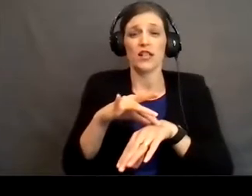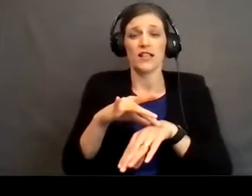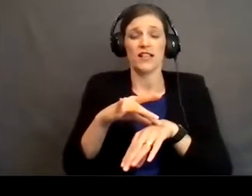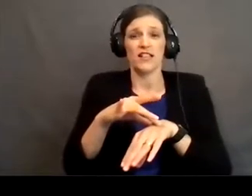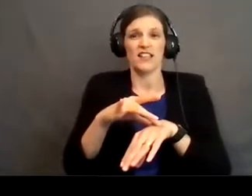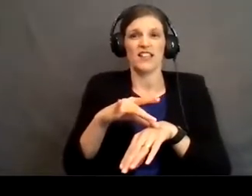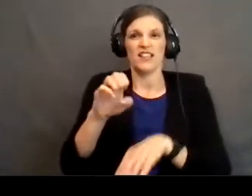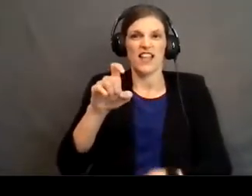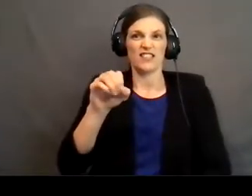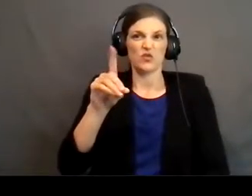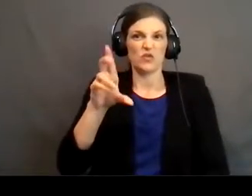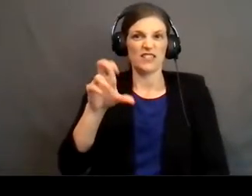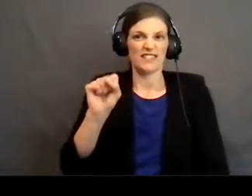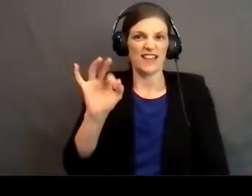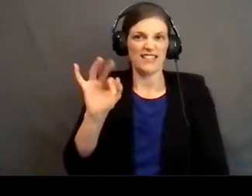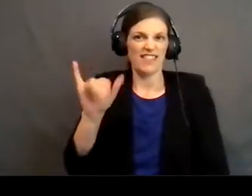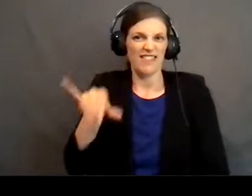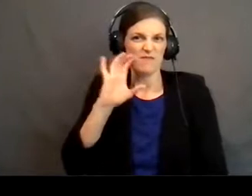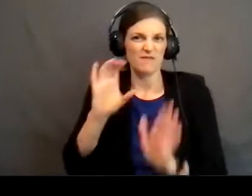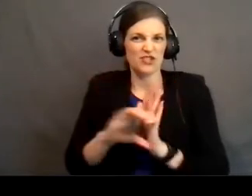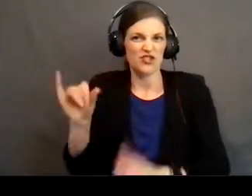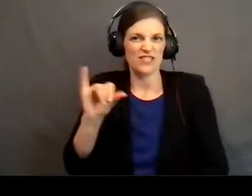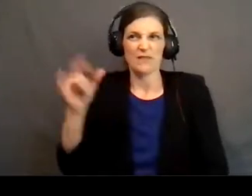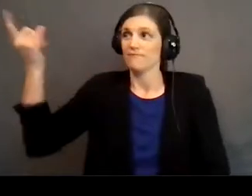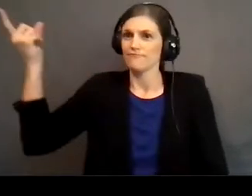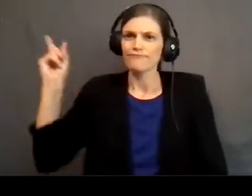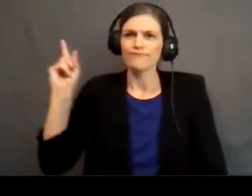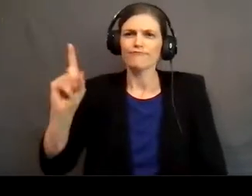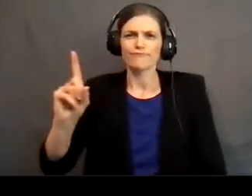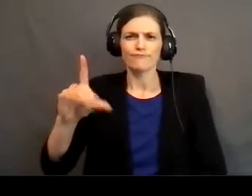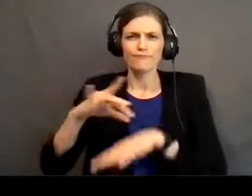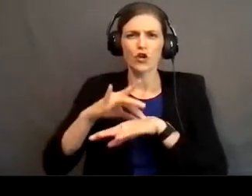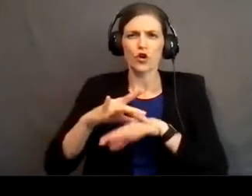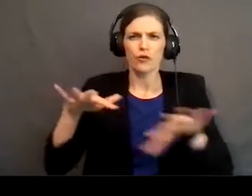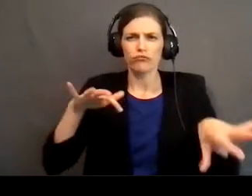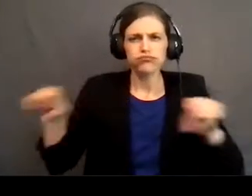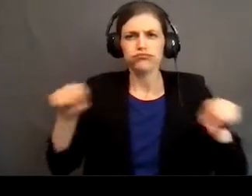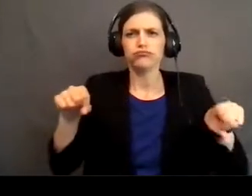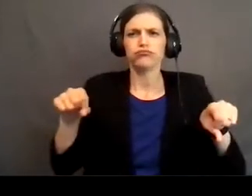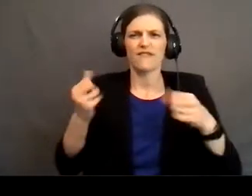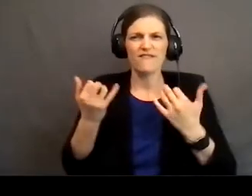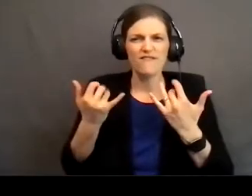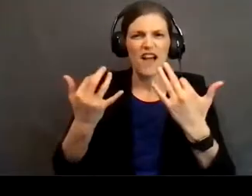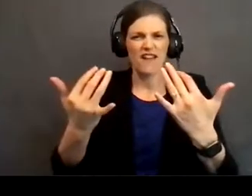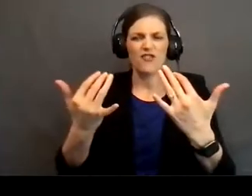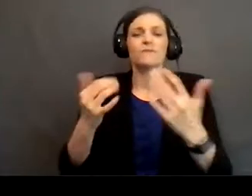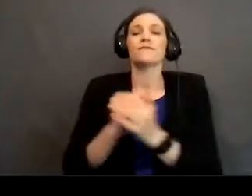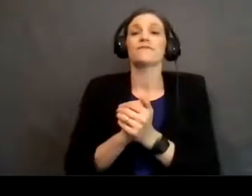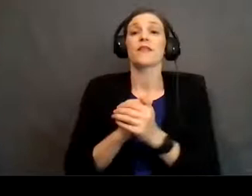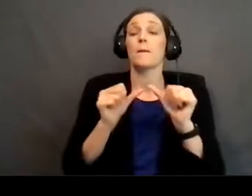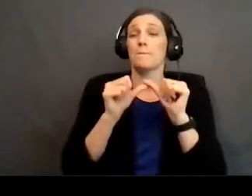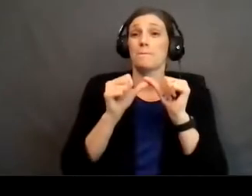Exodus 19, we see that picture. He's descended. He shook the earth. He came in fire. Continuing,